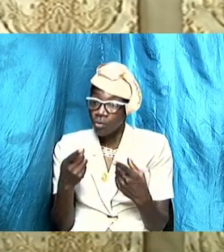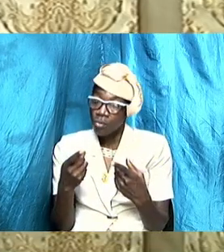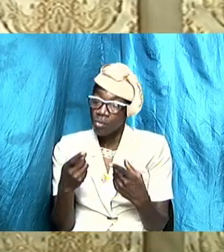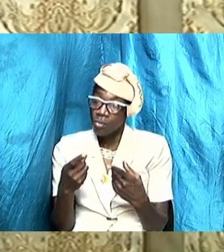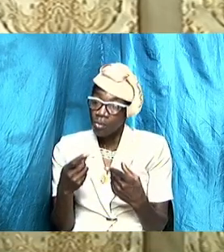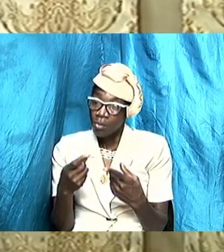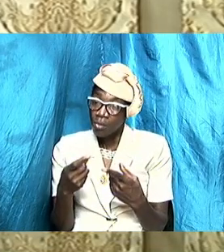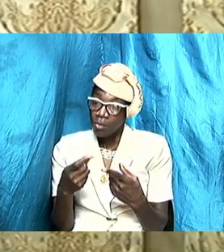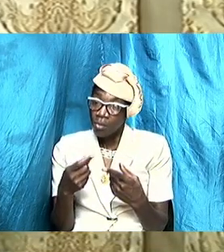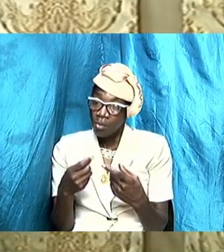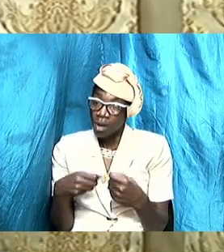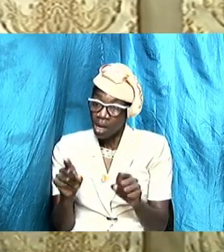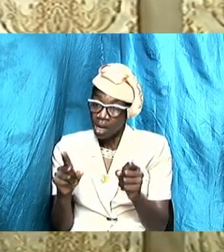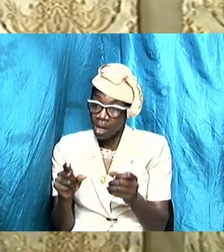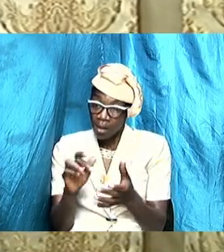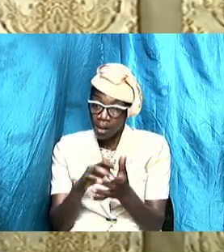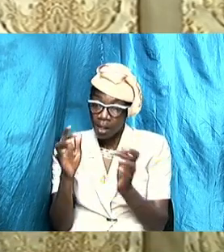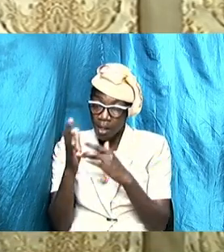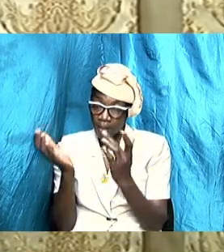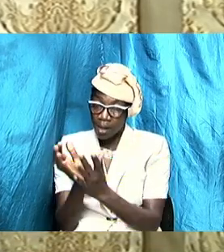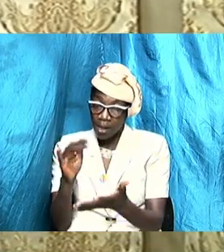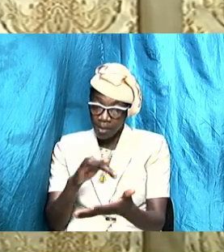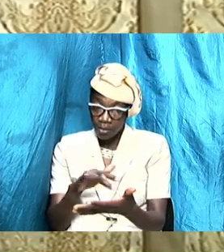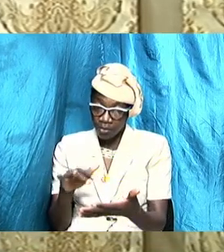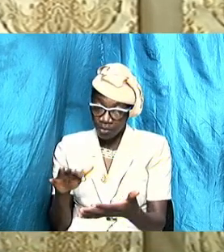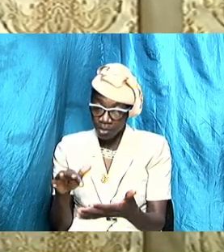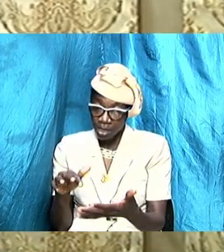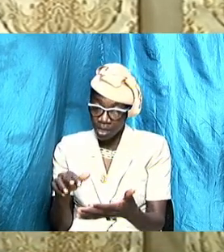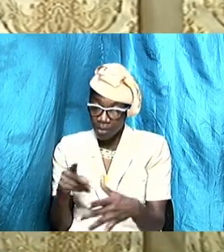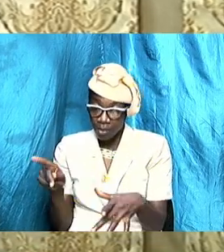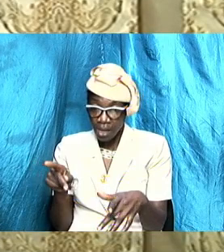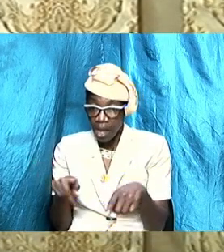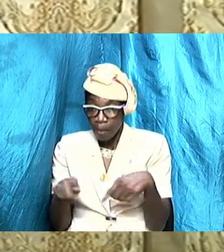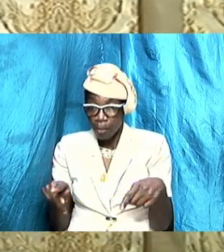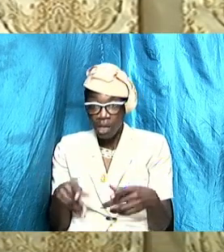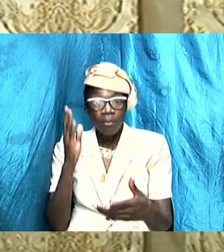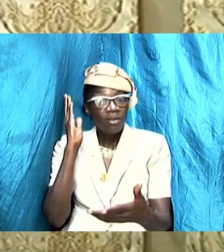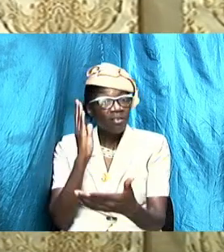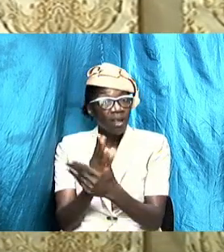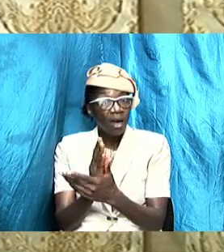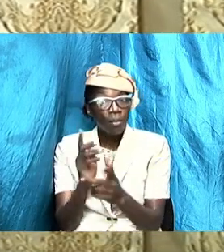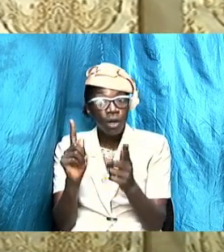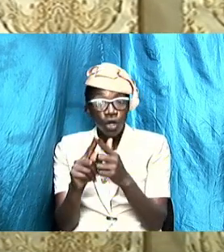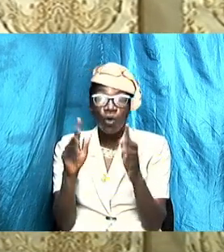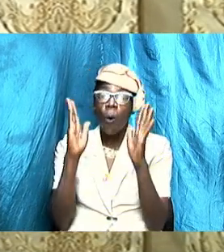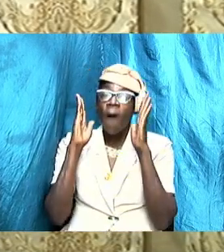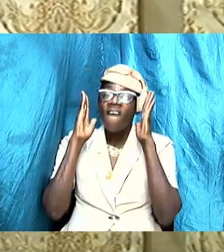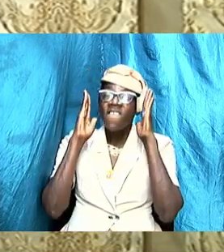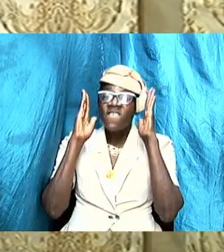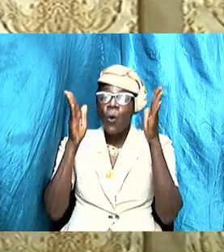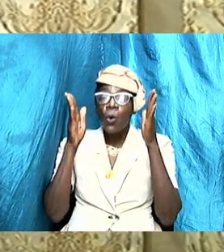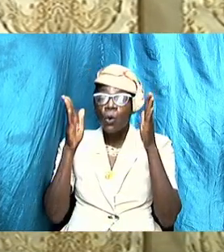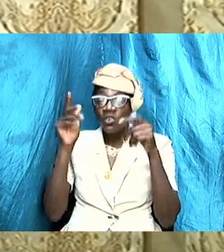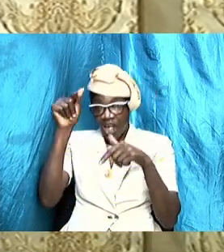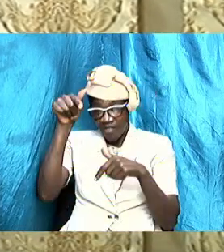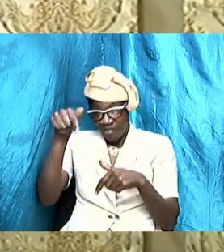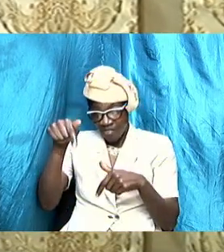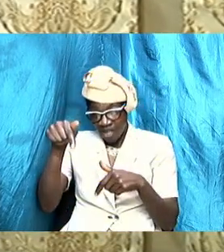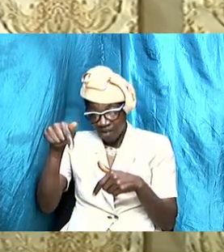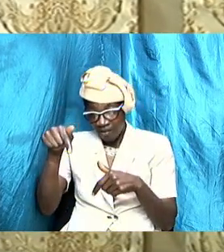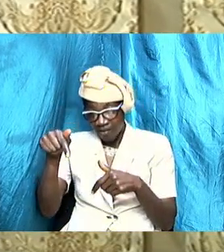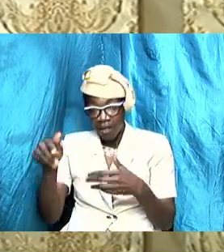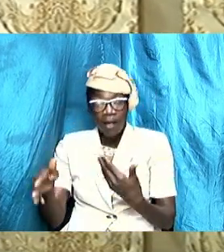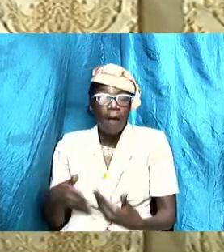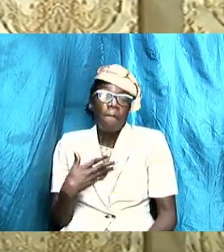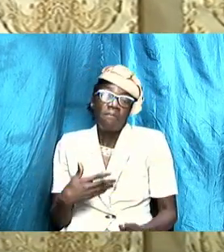Bible study path and I put that on pause to focus on this particular matter